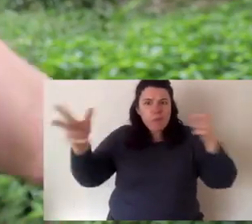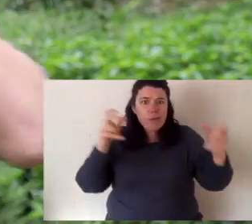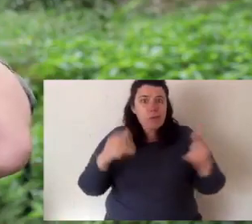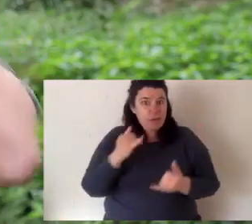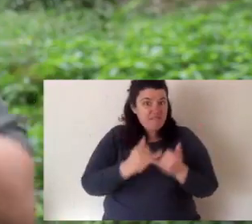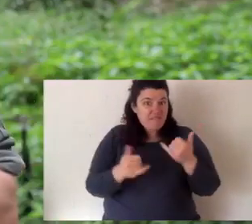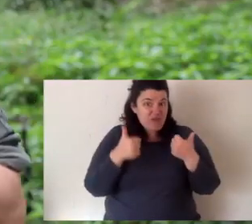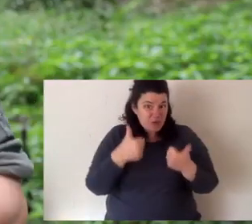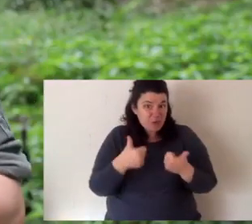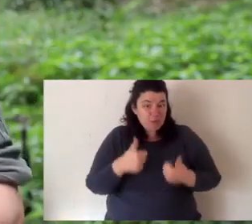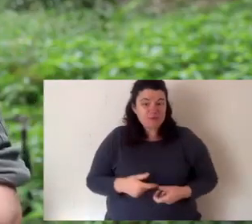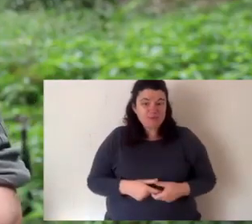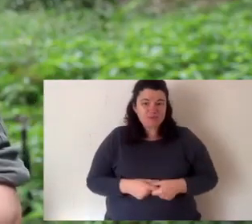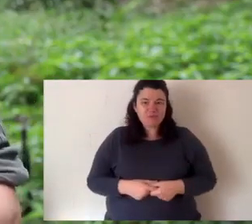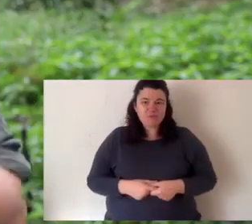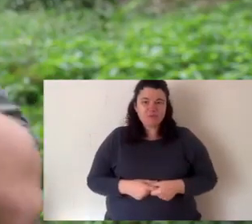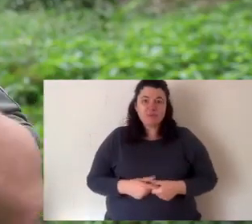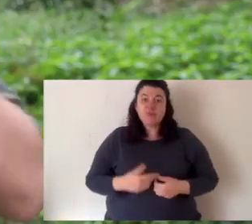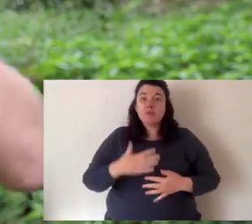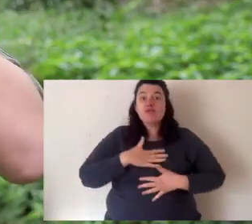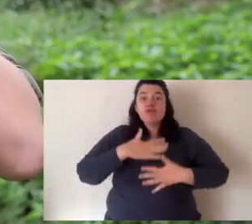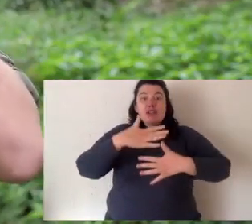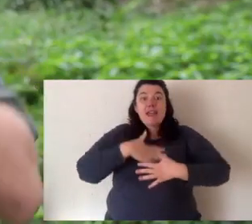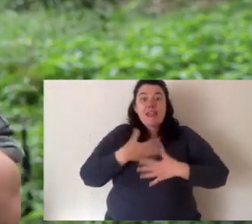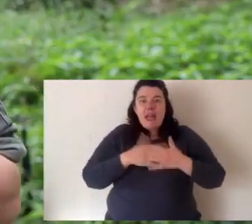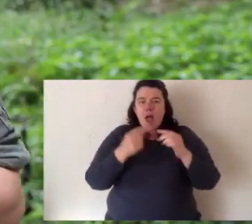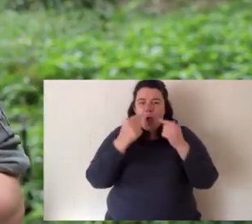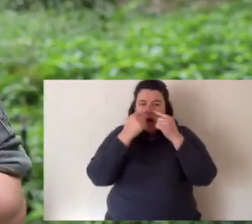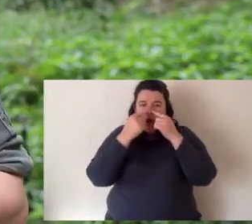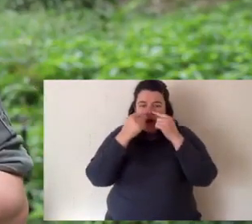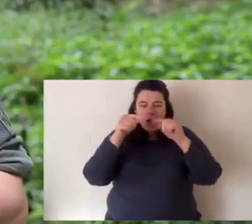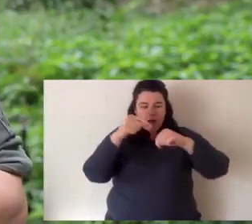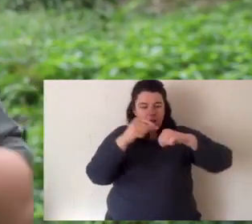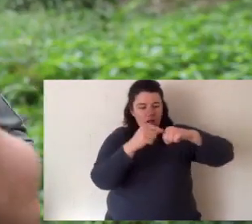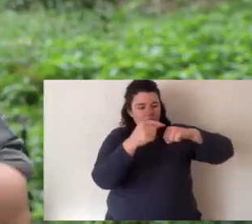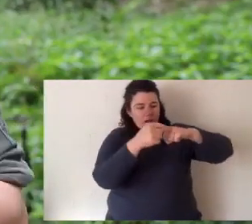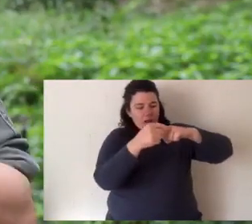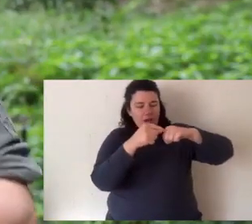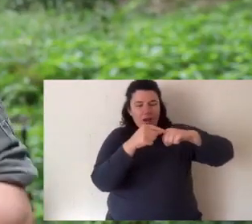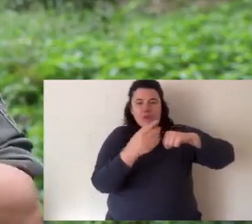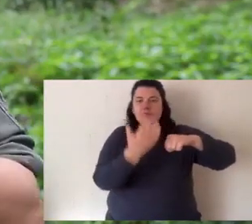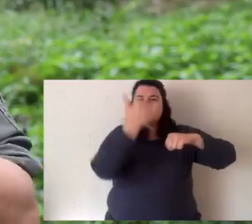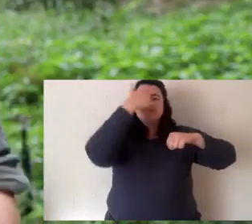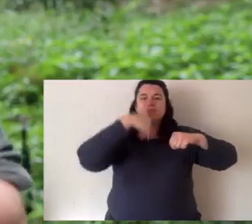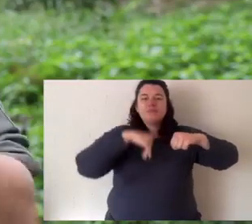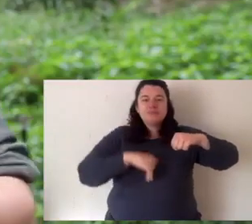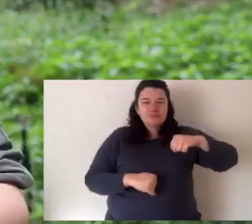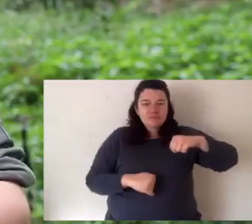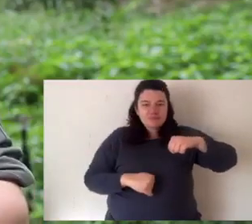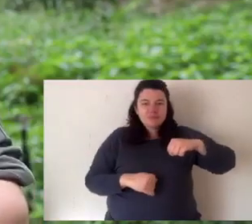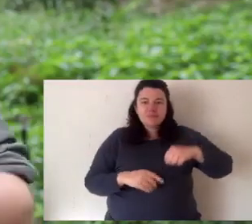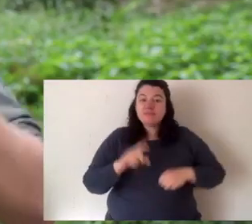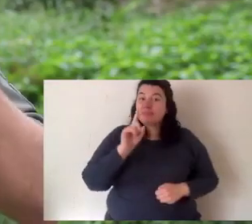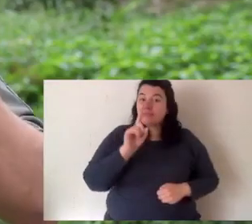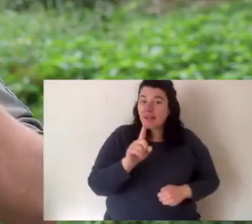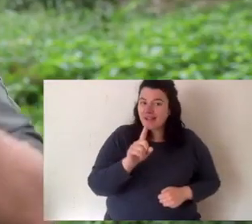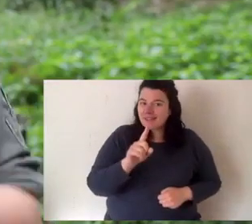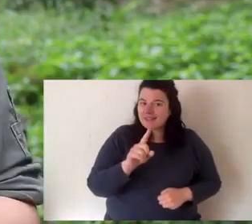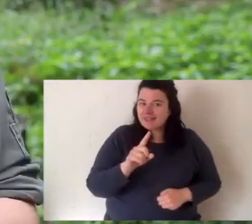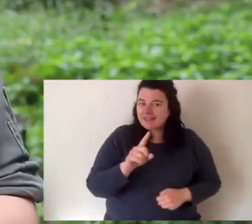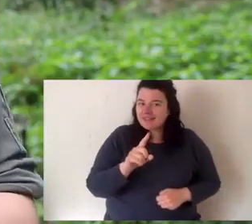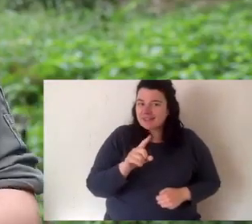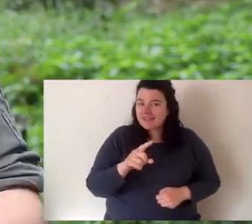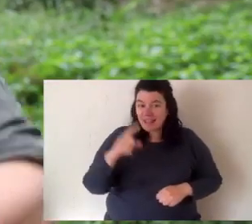So the hearing is actually quite good. They breathe through their nostrils. Okay, so all turtles breathe air. But